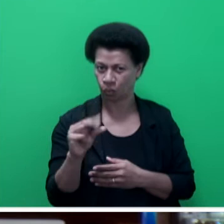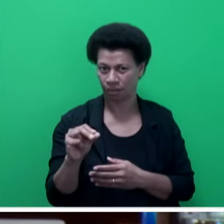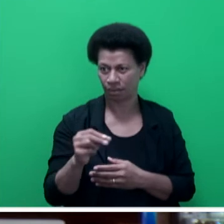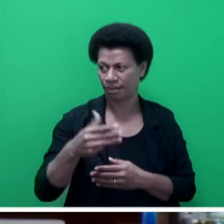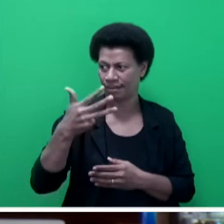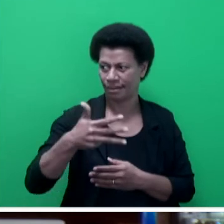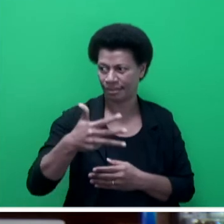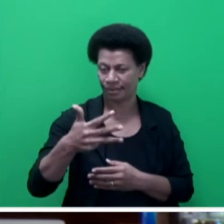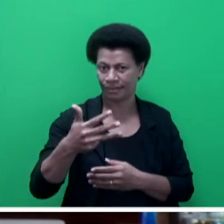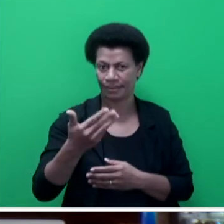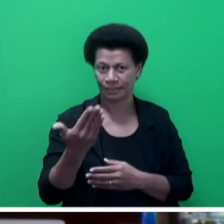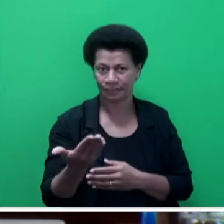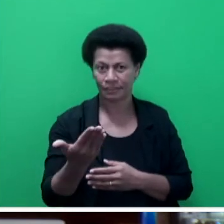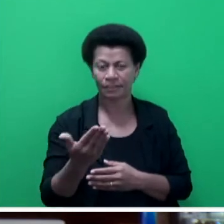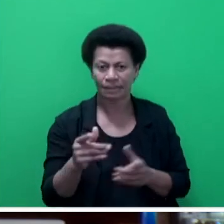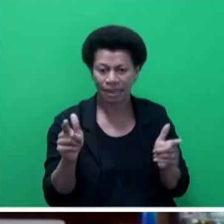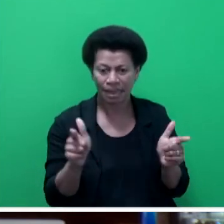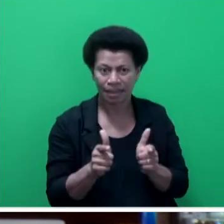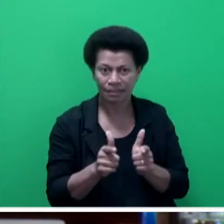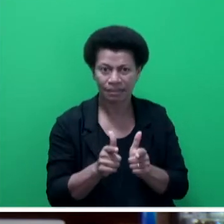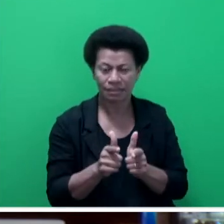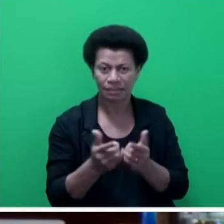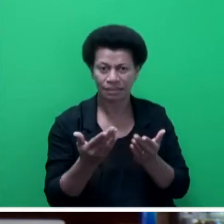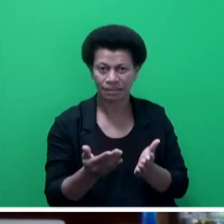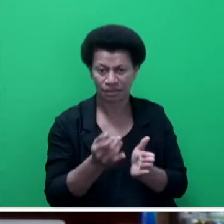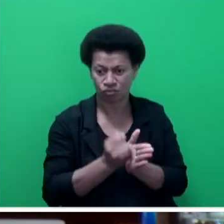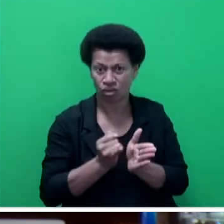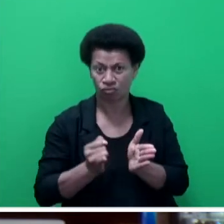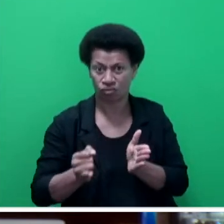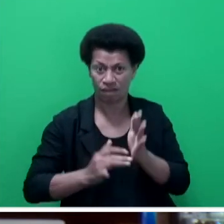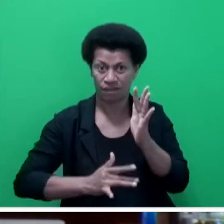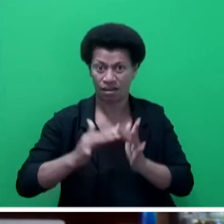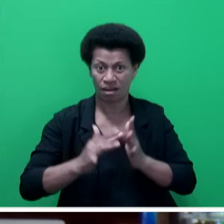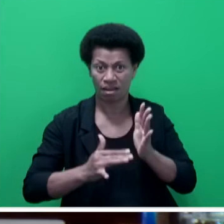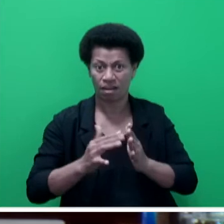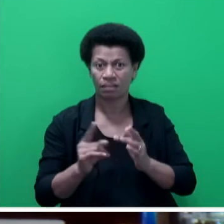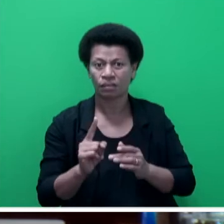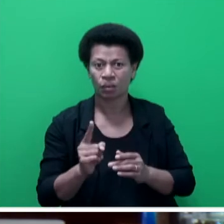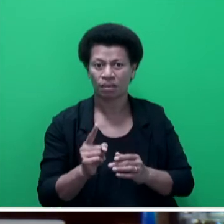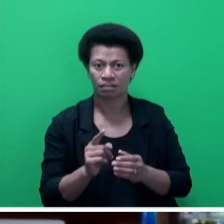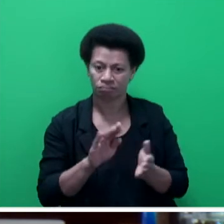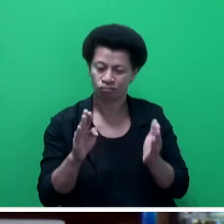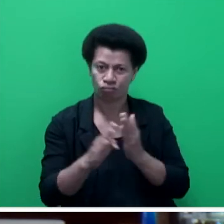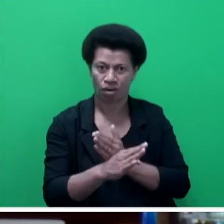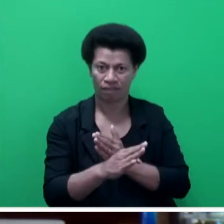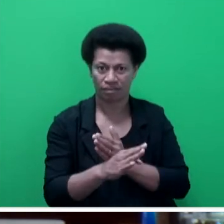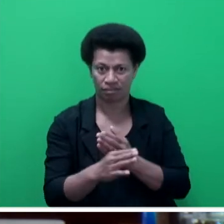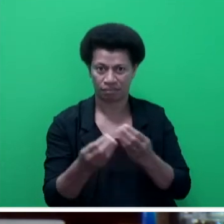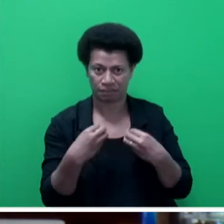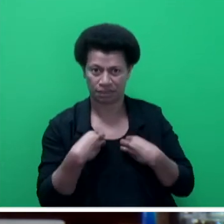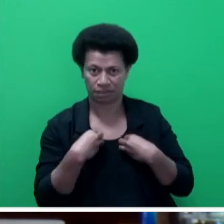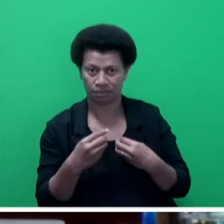The reduction in commercial fires is indicative of the commitment by the private sector to engage